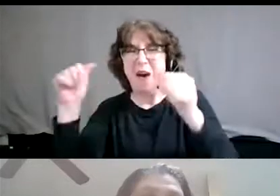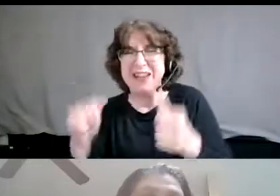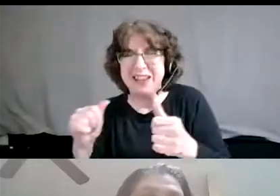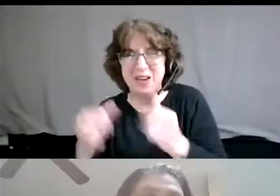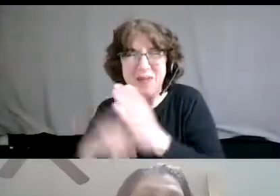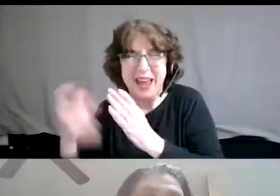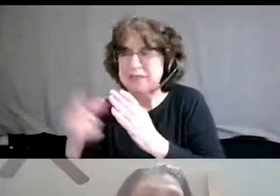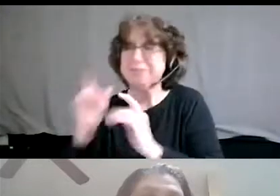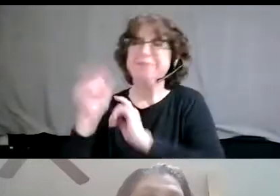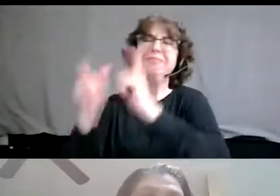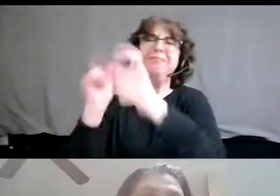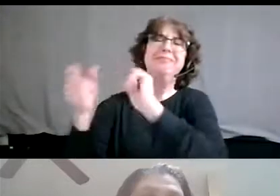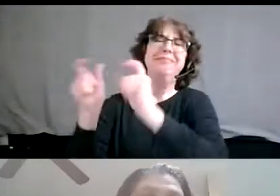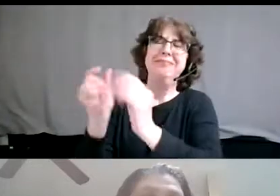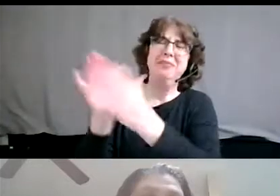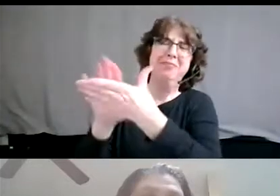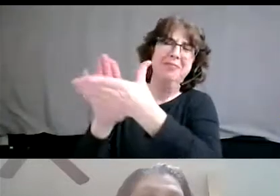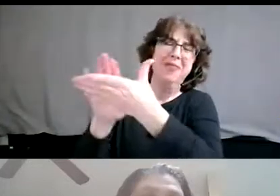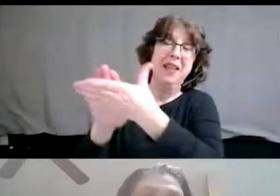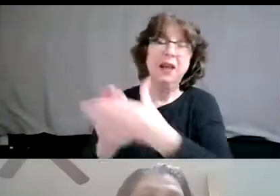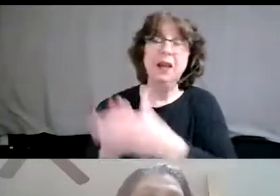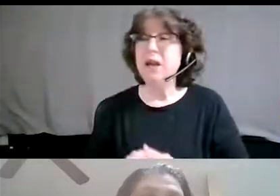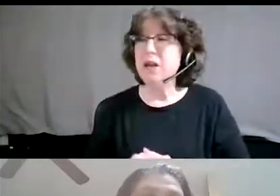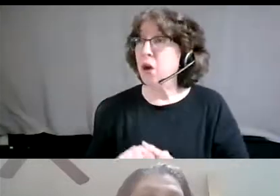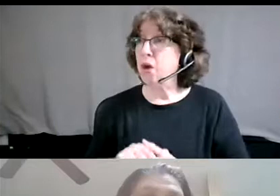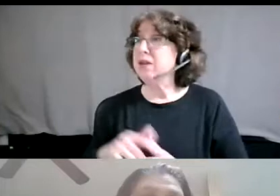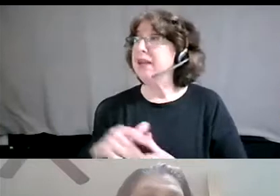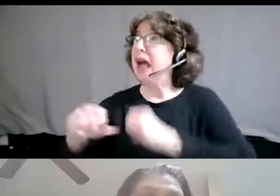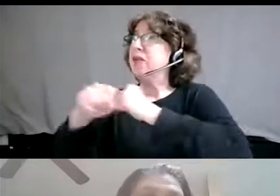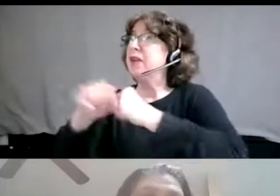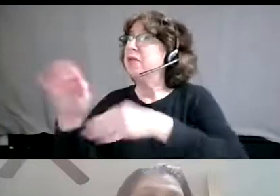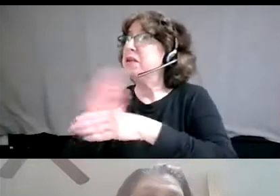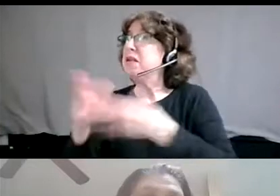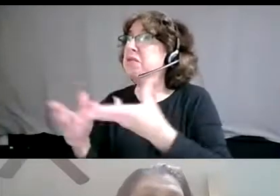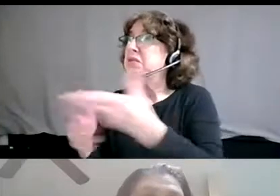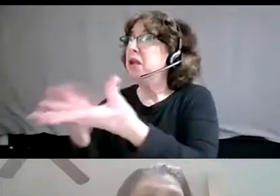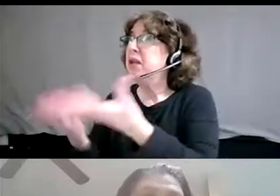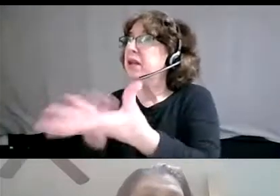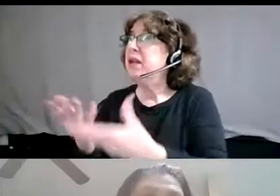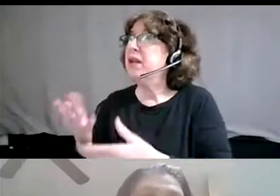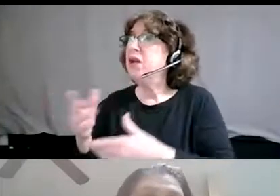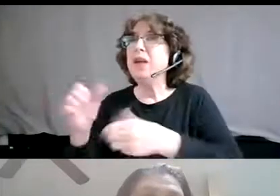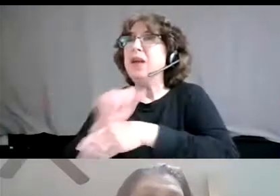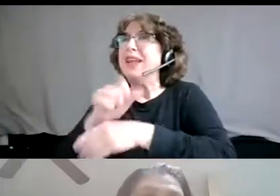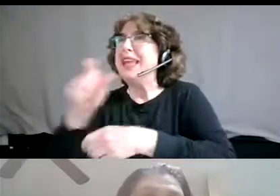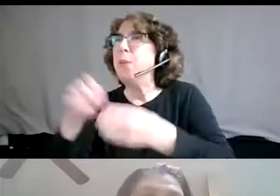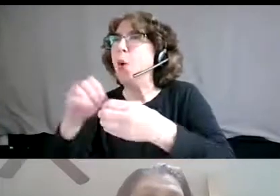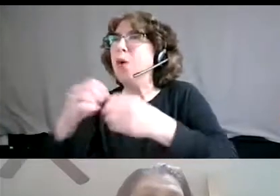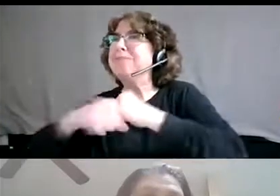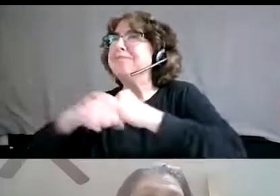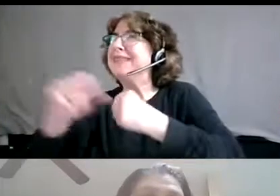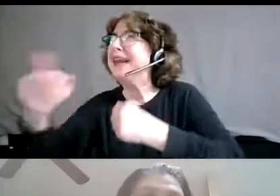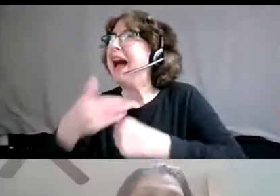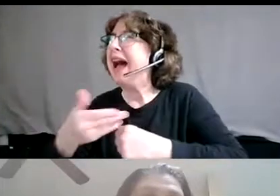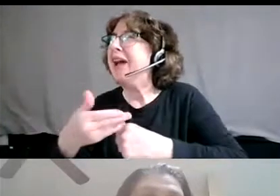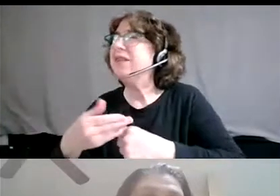a position. And one of the people who applied was elephant and the giraffe thought, I know elephant. We've worked together. We've been on panels together. They're